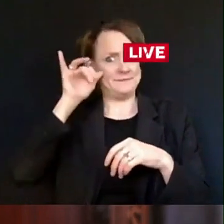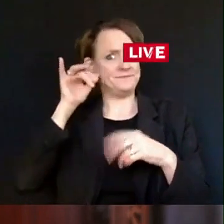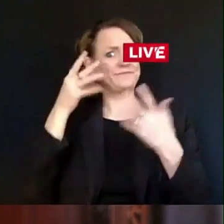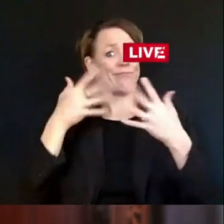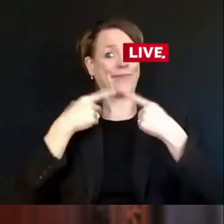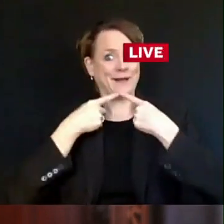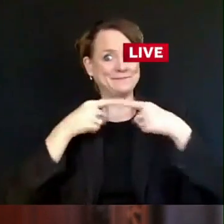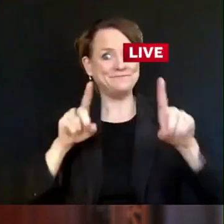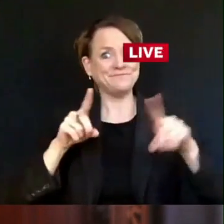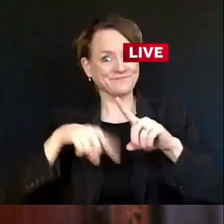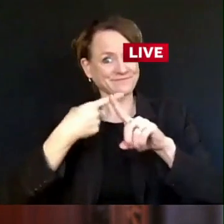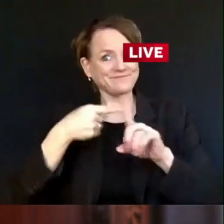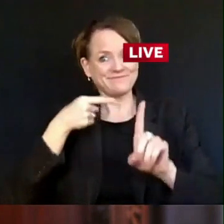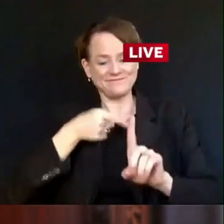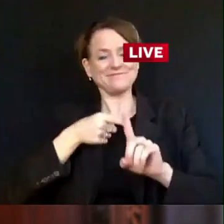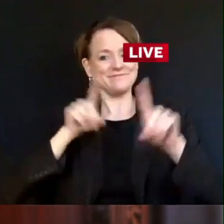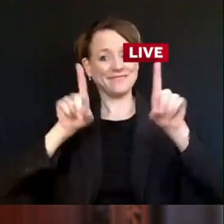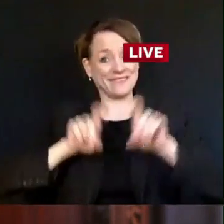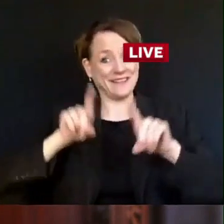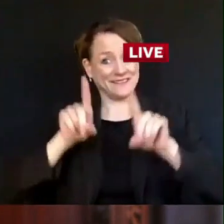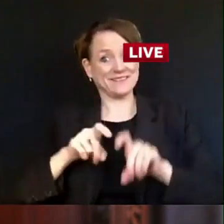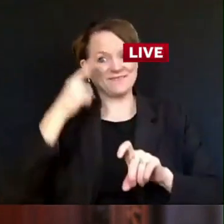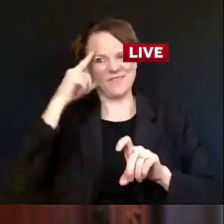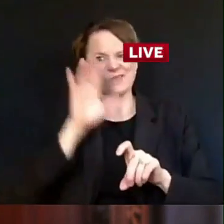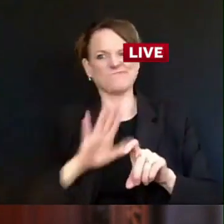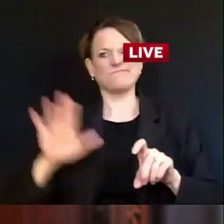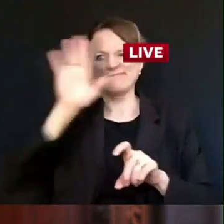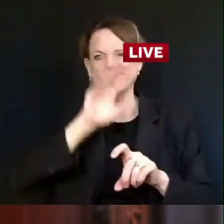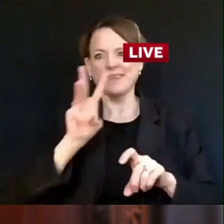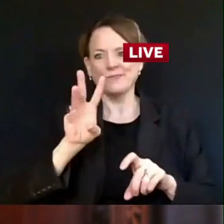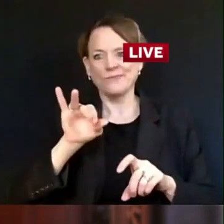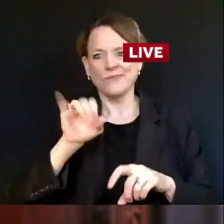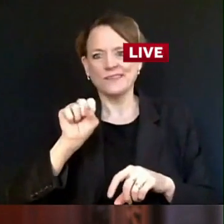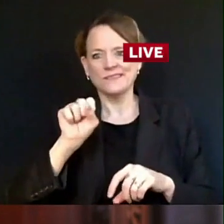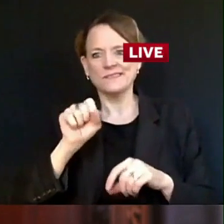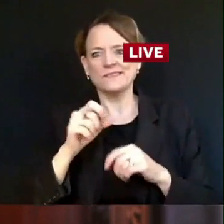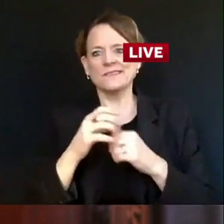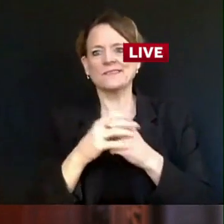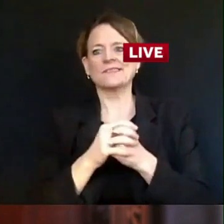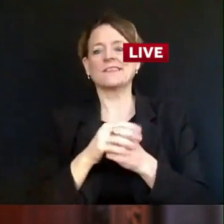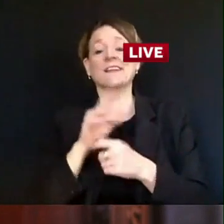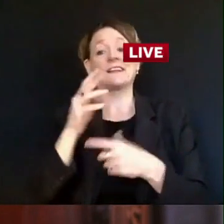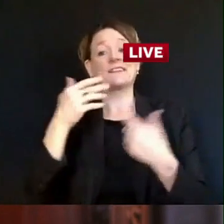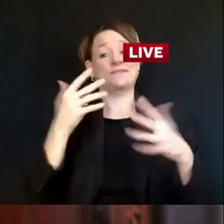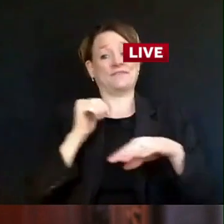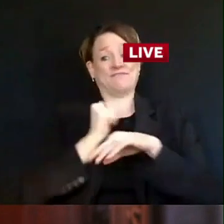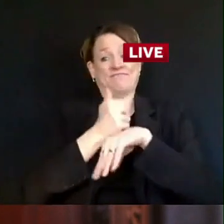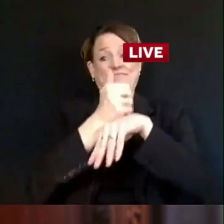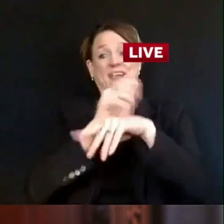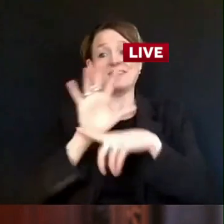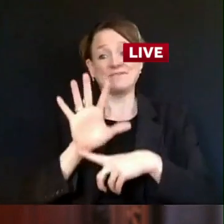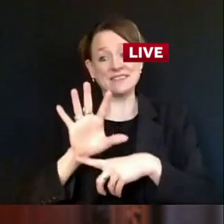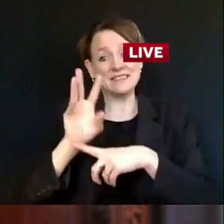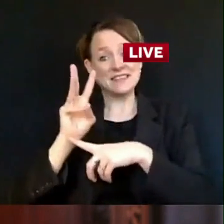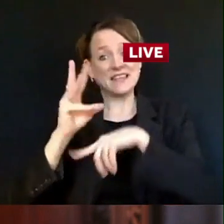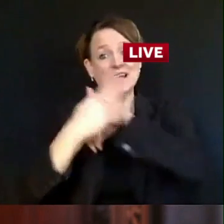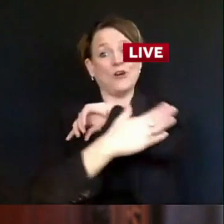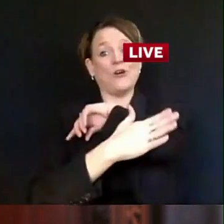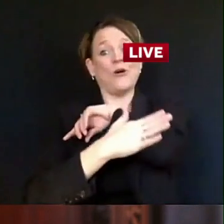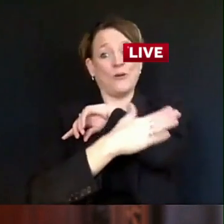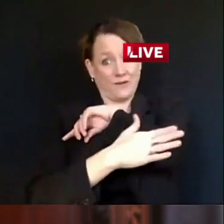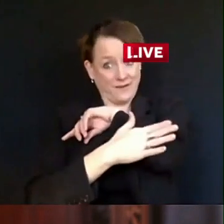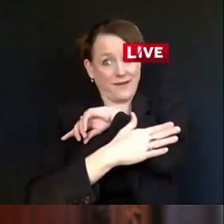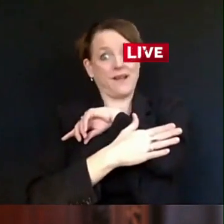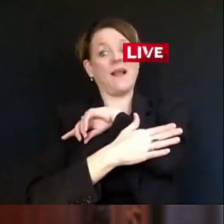sites in 56 counties and seven tribal nations. These sites have the capacity to test about 48